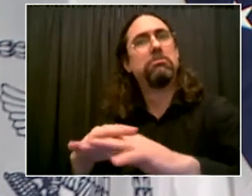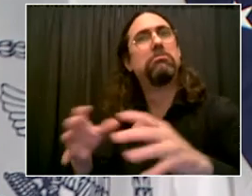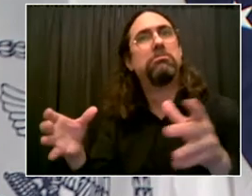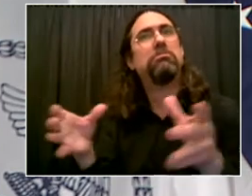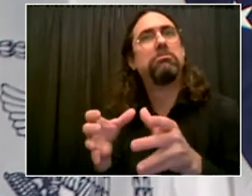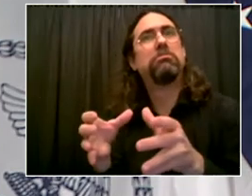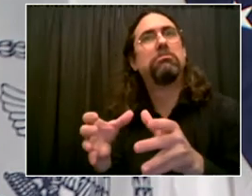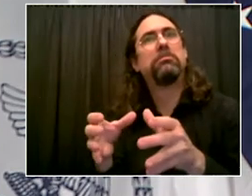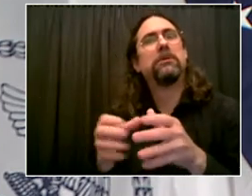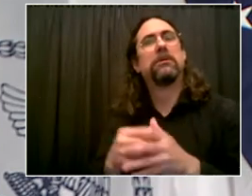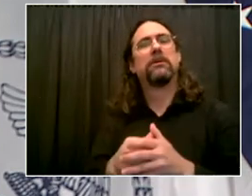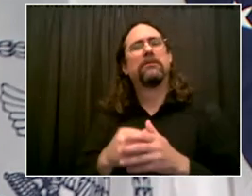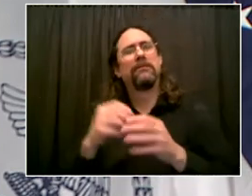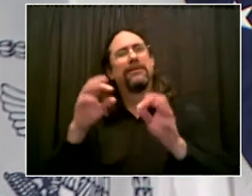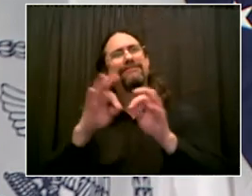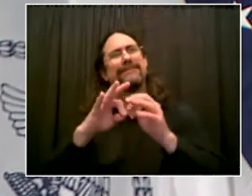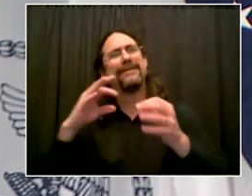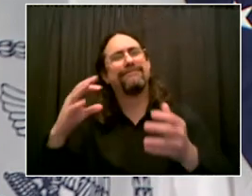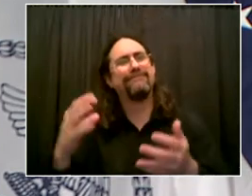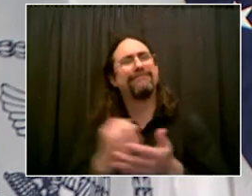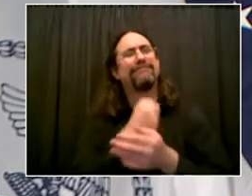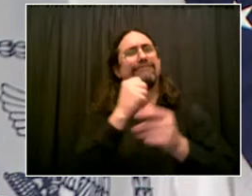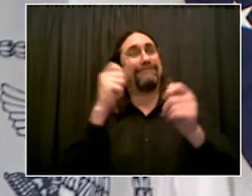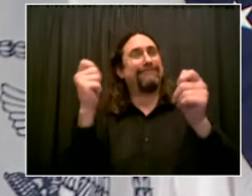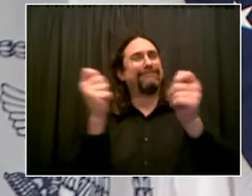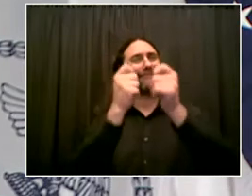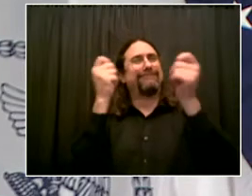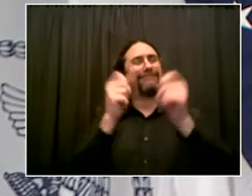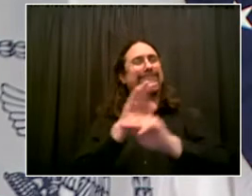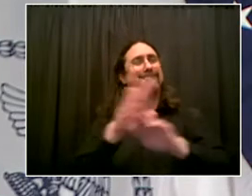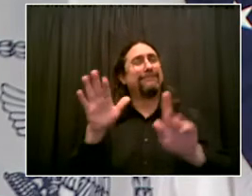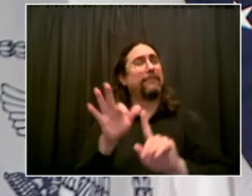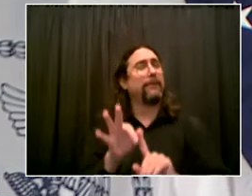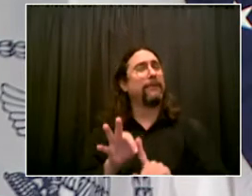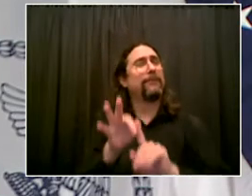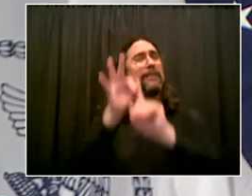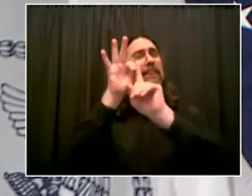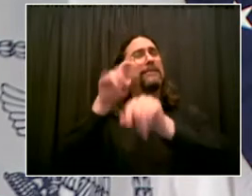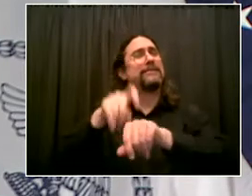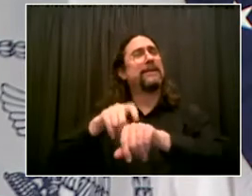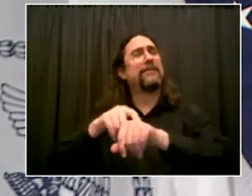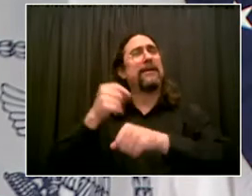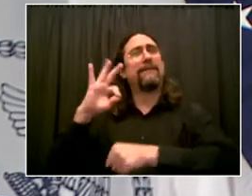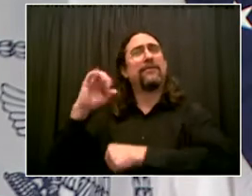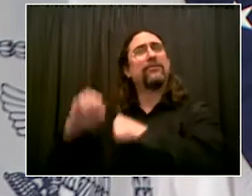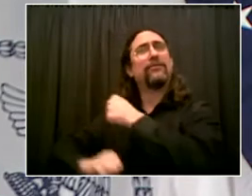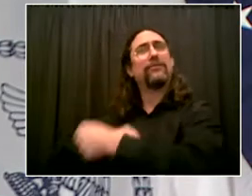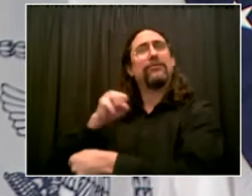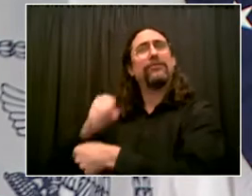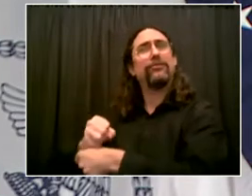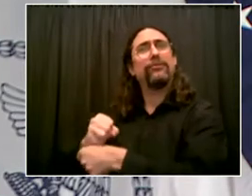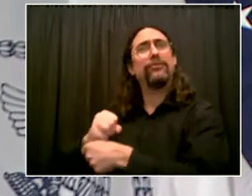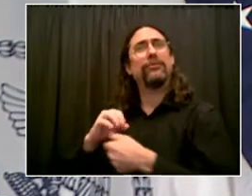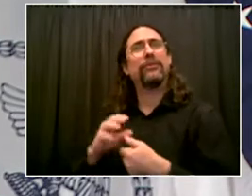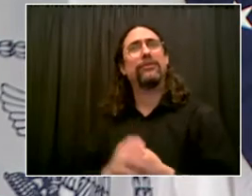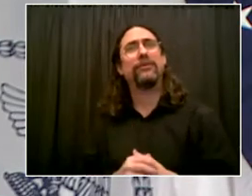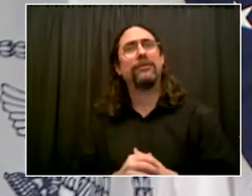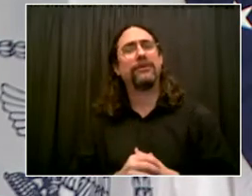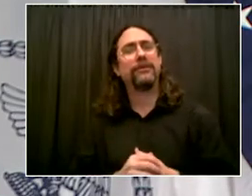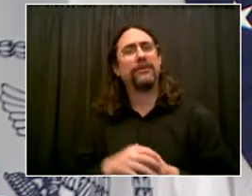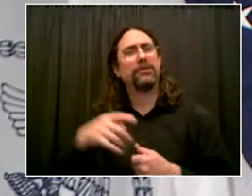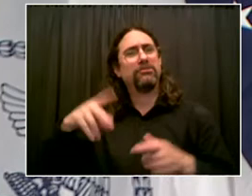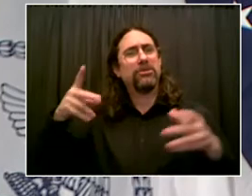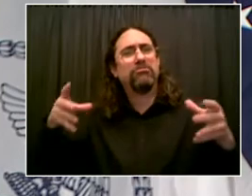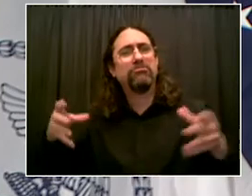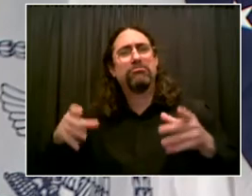want people to have, uh, the opportunity to honor their faith, but let's still be smart. We're still fighting COVID. Let's do it the right